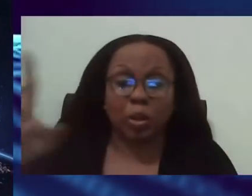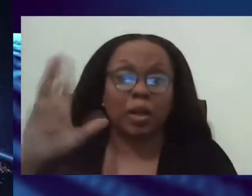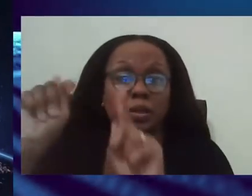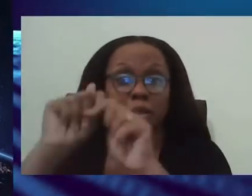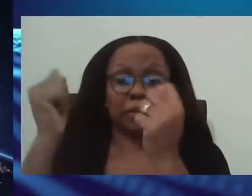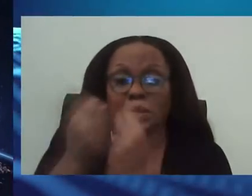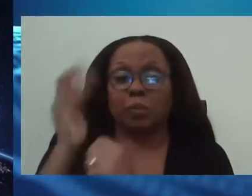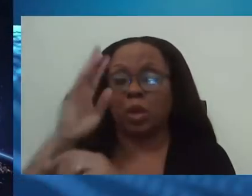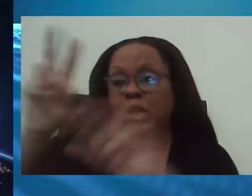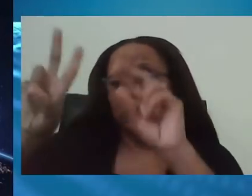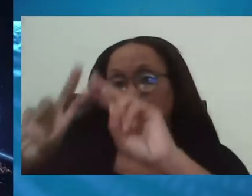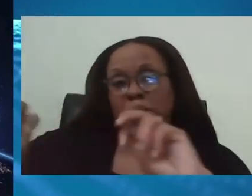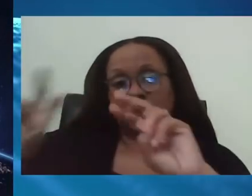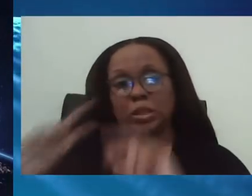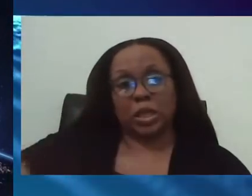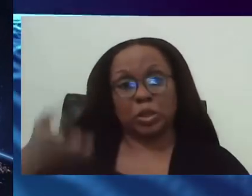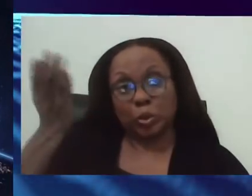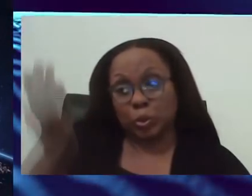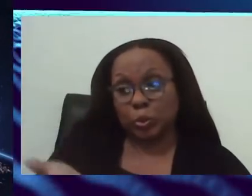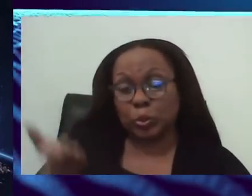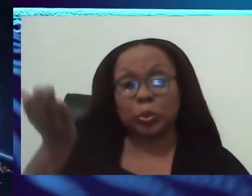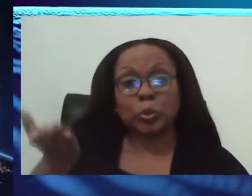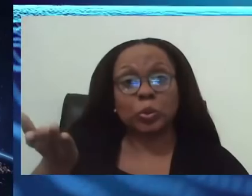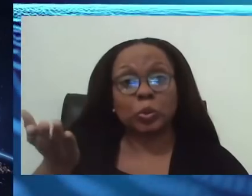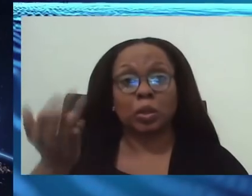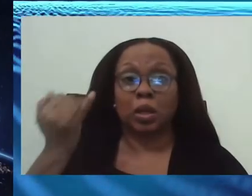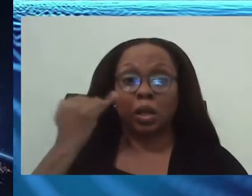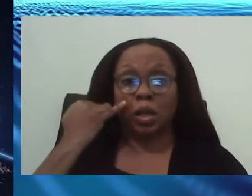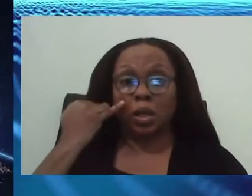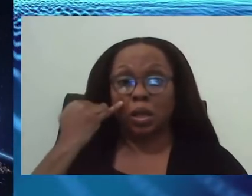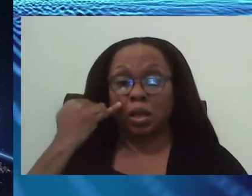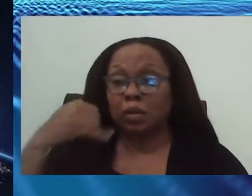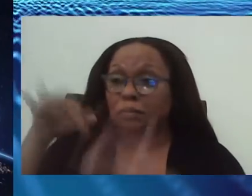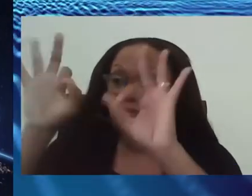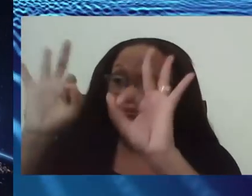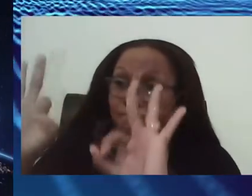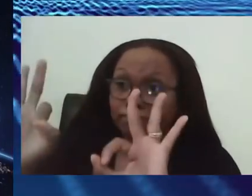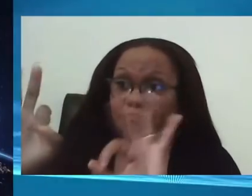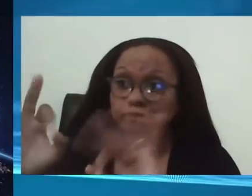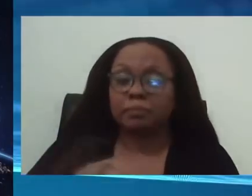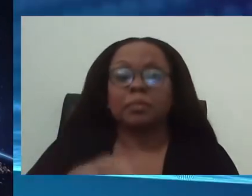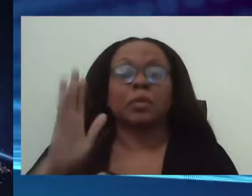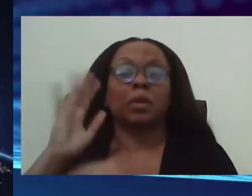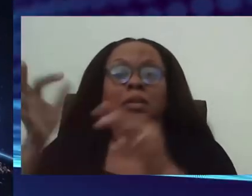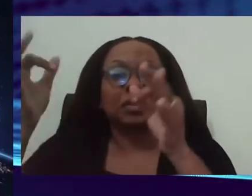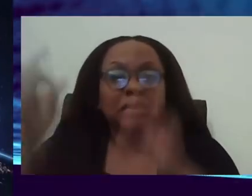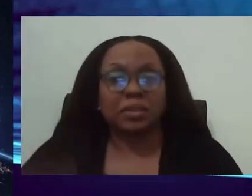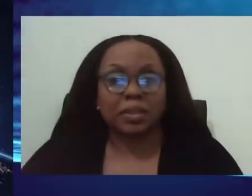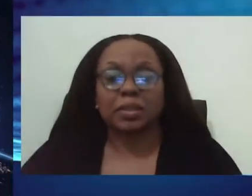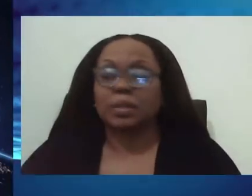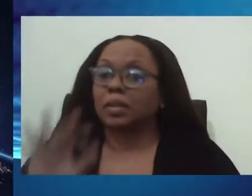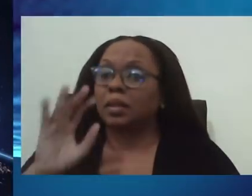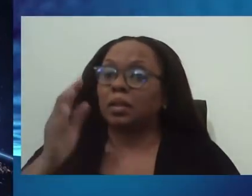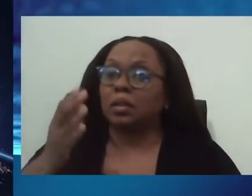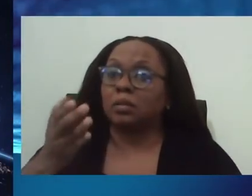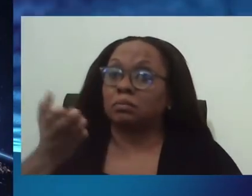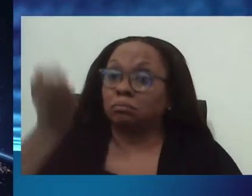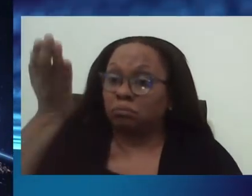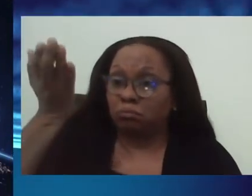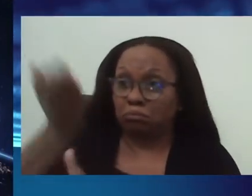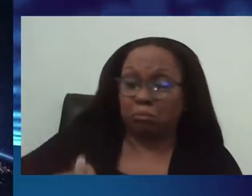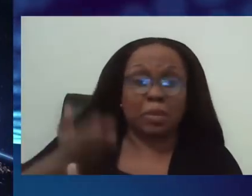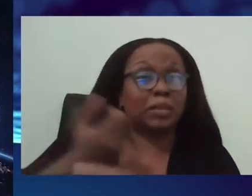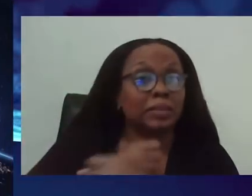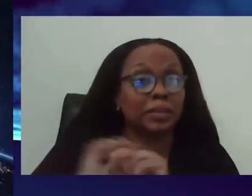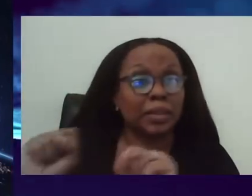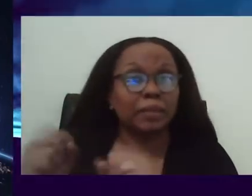make an assessment of you, see that you're well. And they make the determination about if you, OK, this person is now safe to return to community